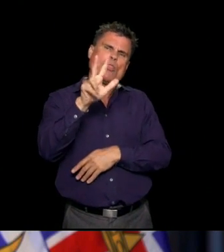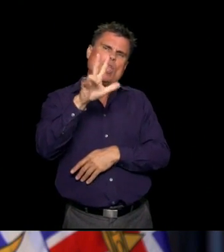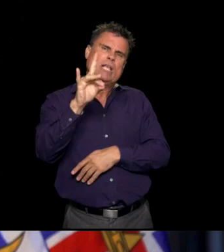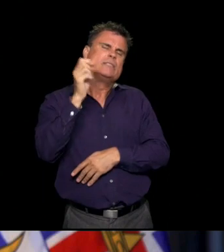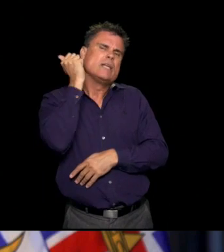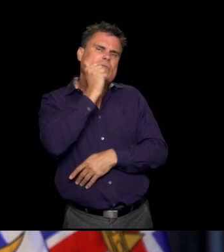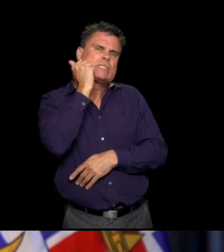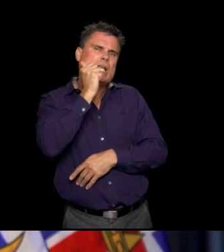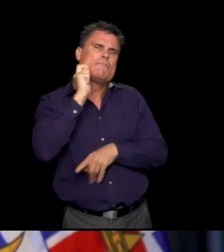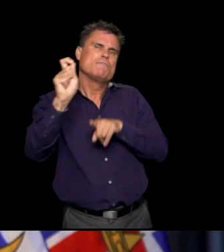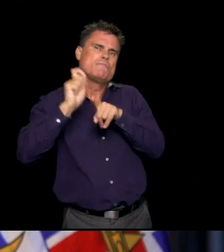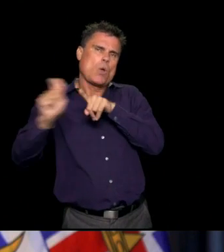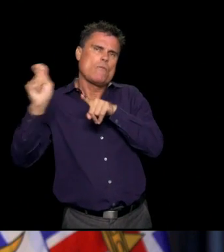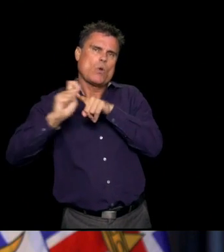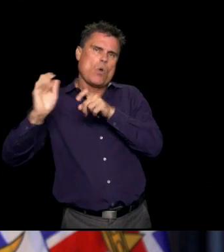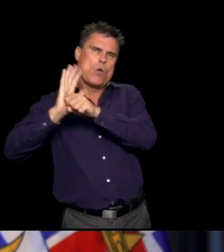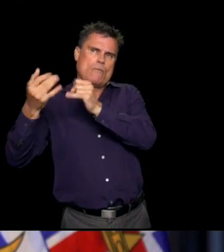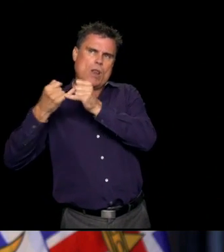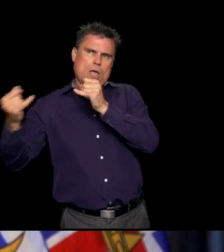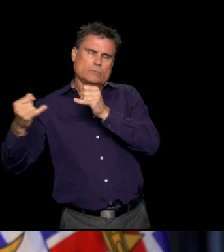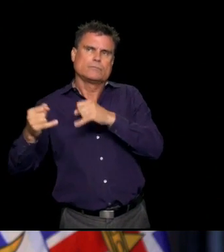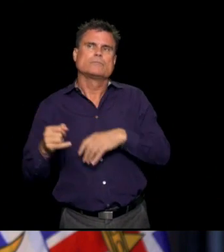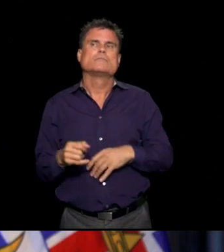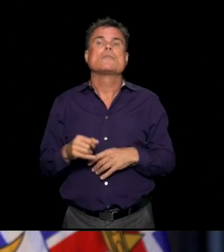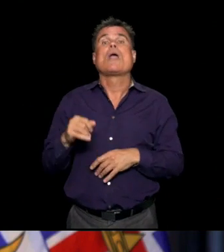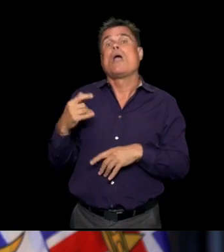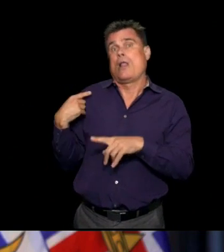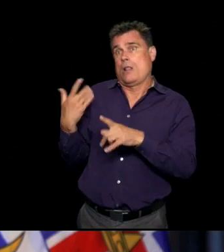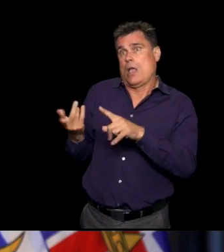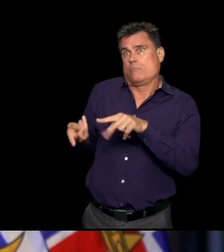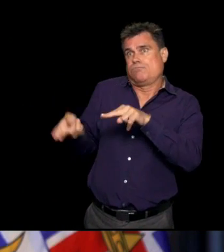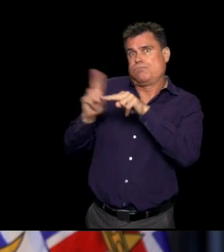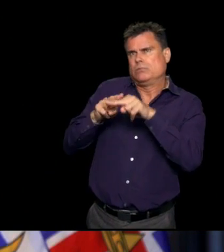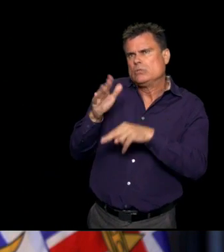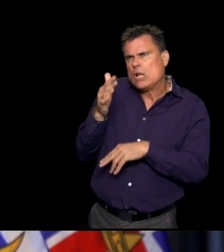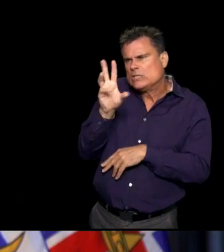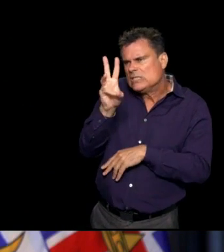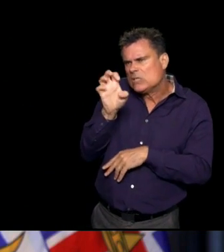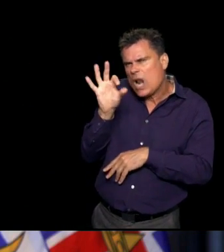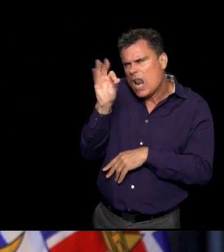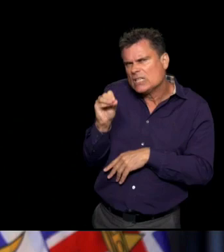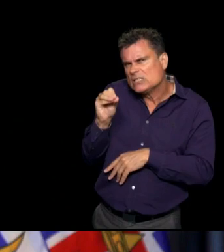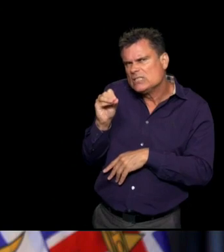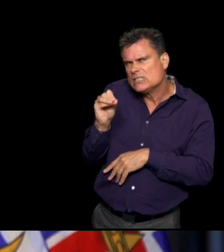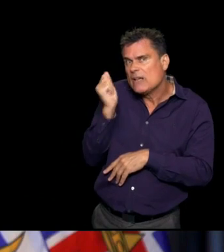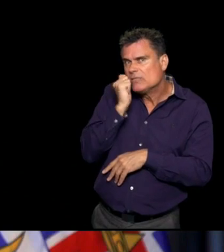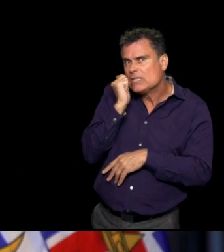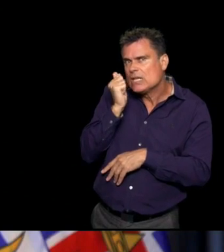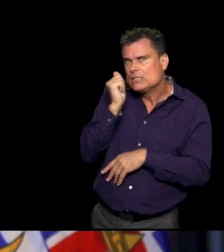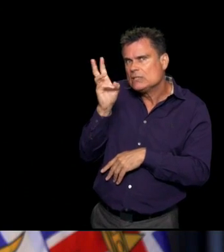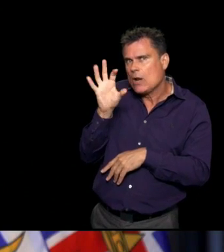438. The week ending August 16th, call volume was up to 690.83. The week ending August